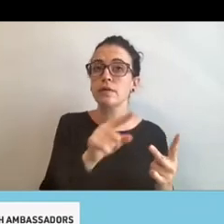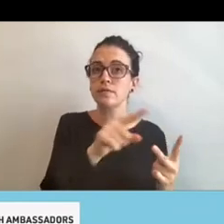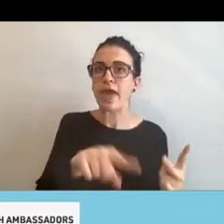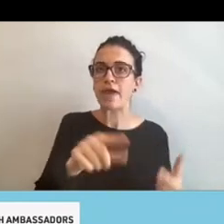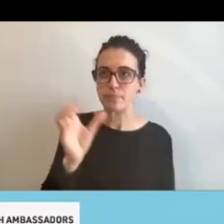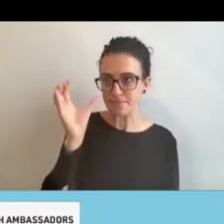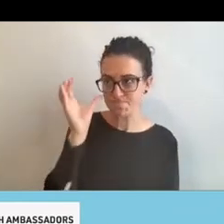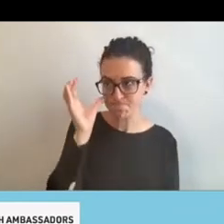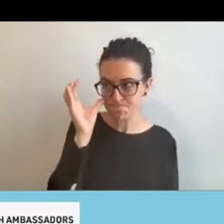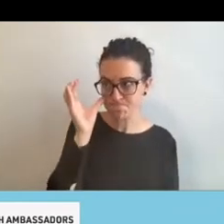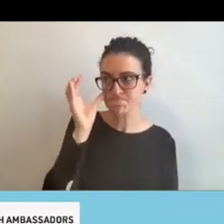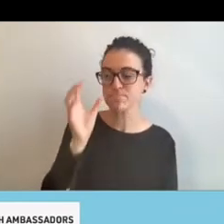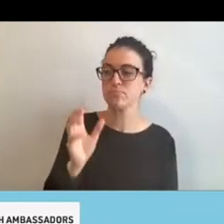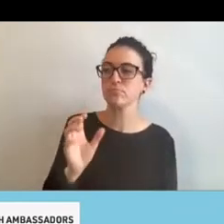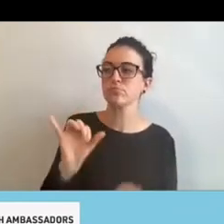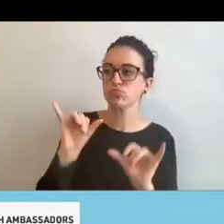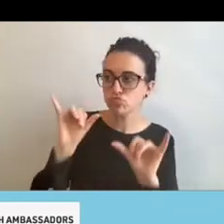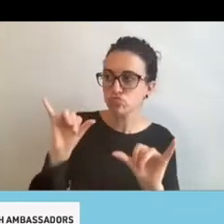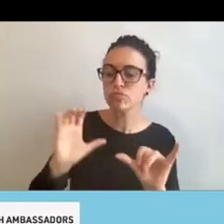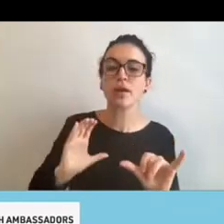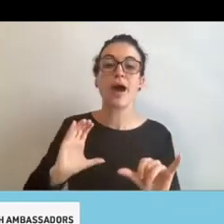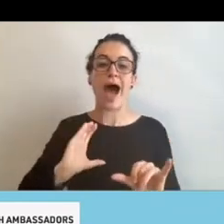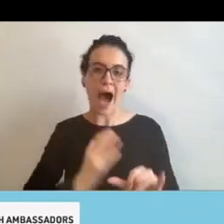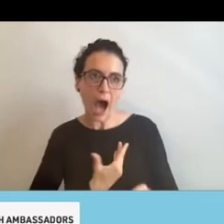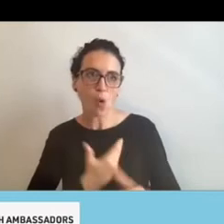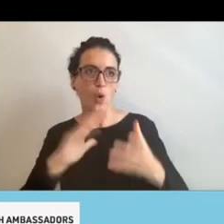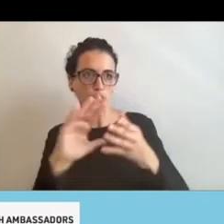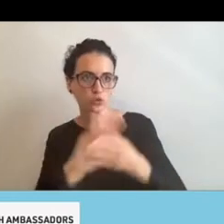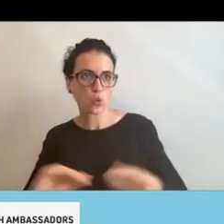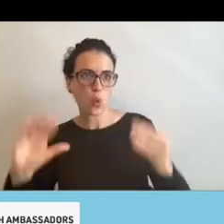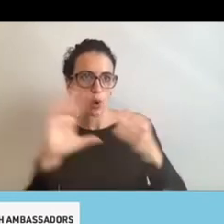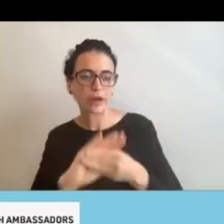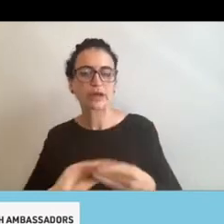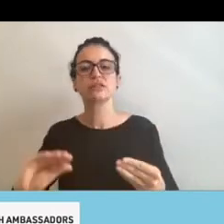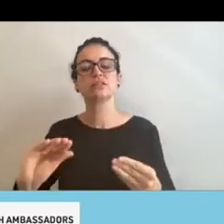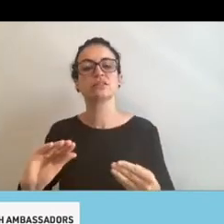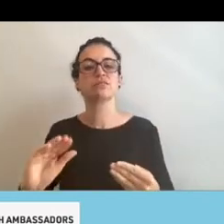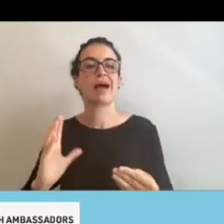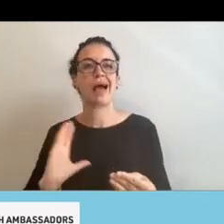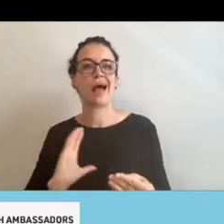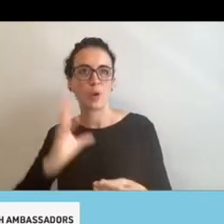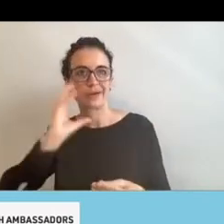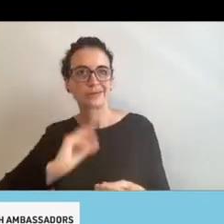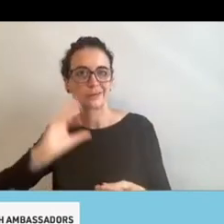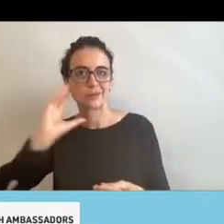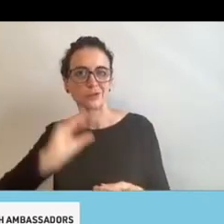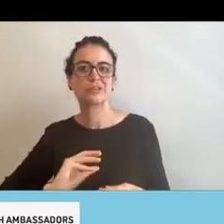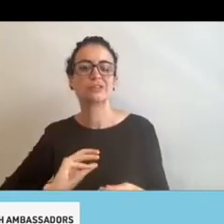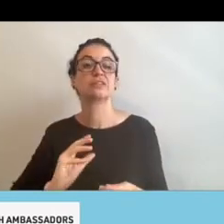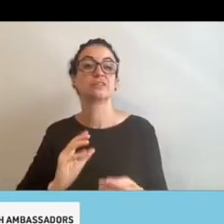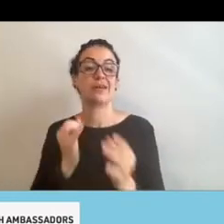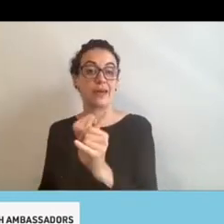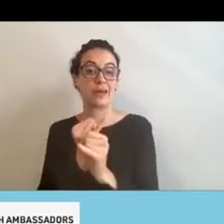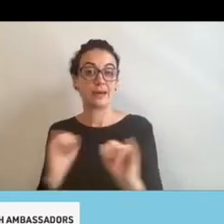to our stories and listening to us talk about how independent that